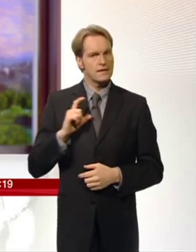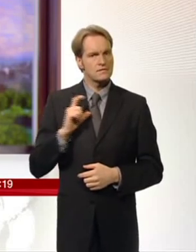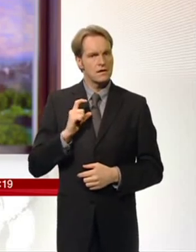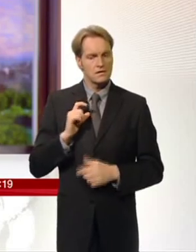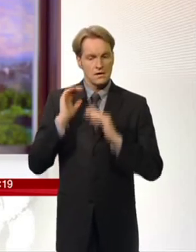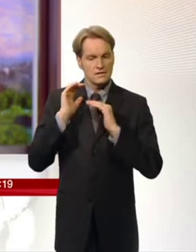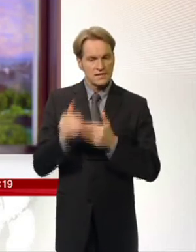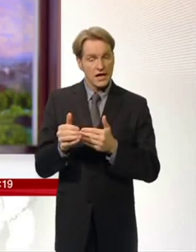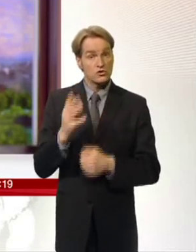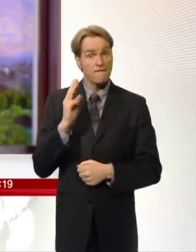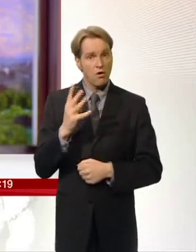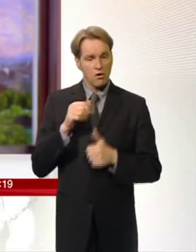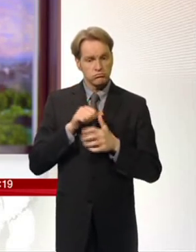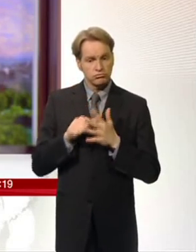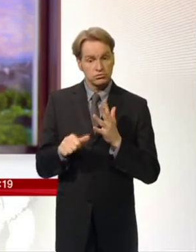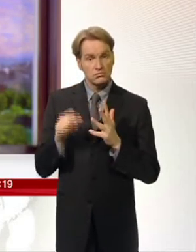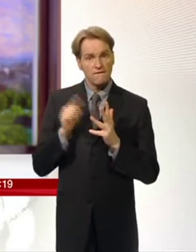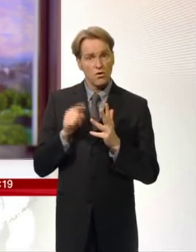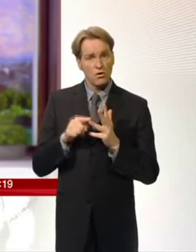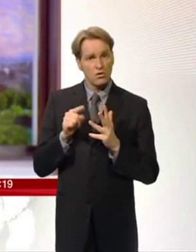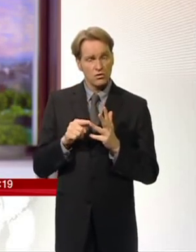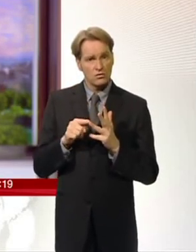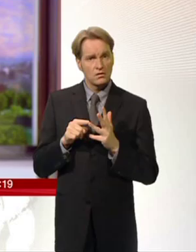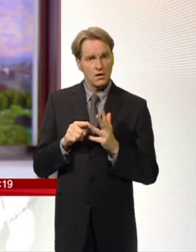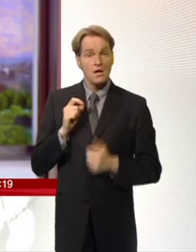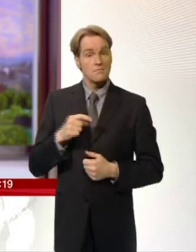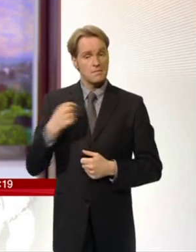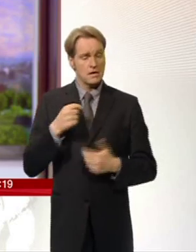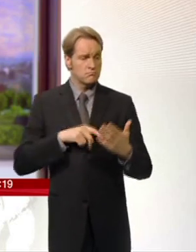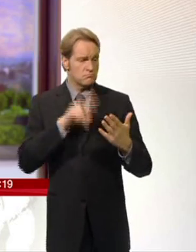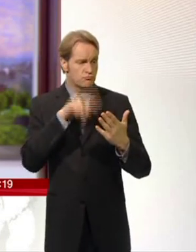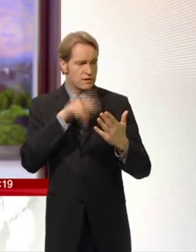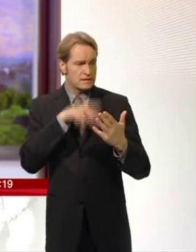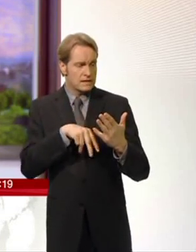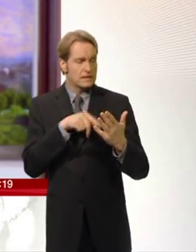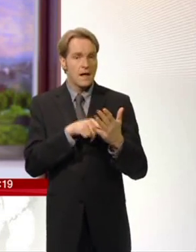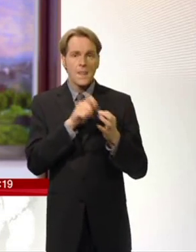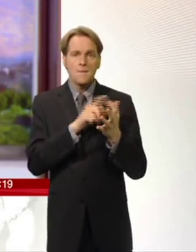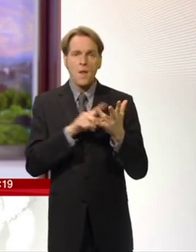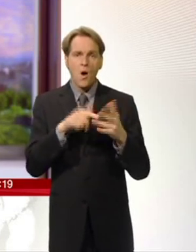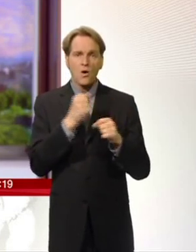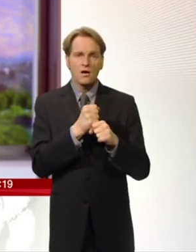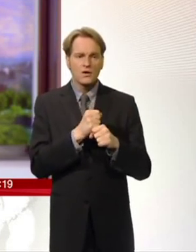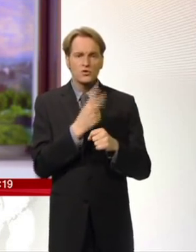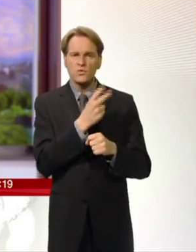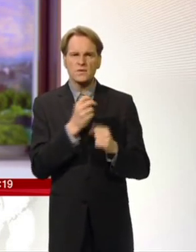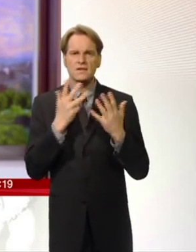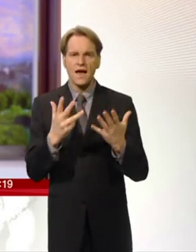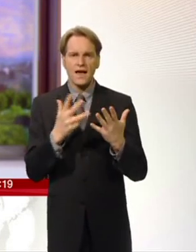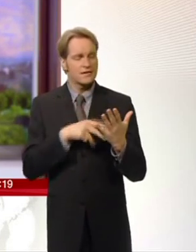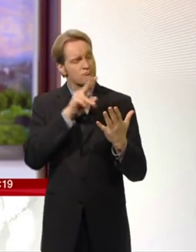connected on that level, but I started reading Lisa's blog just after I was diagnosed with breast cancer in 2009 and